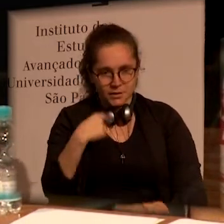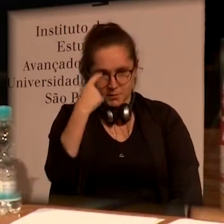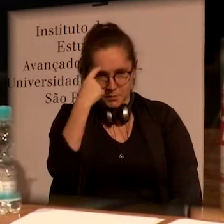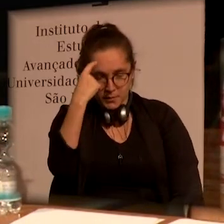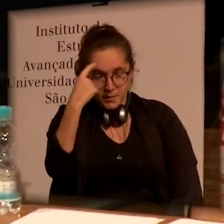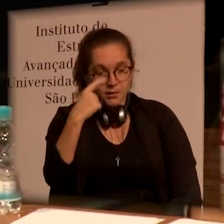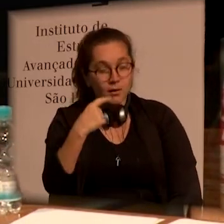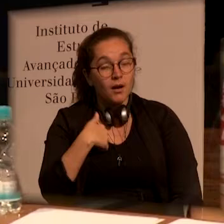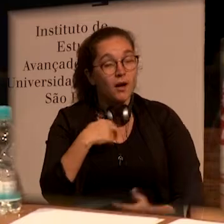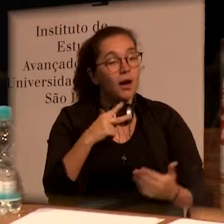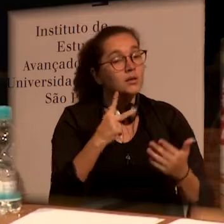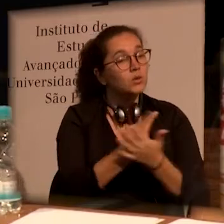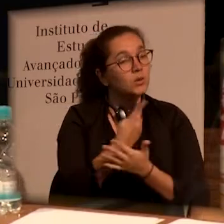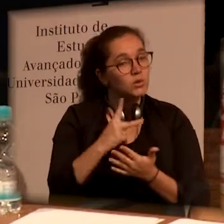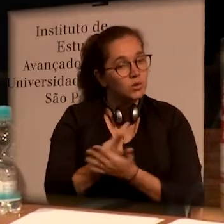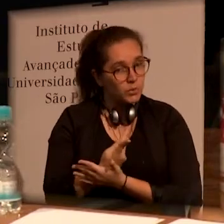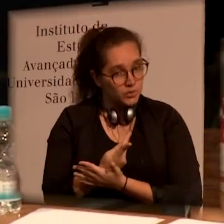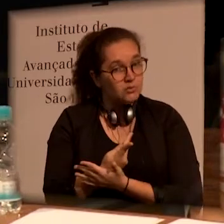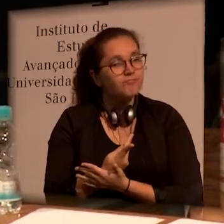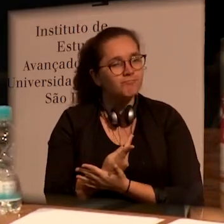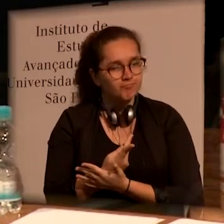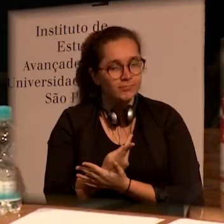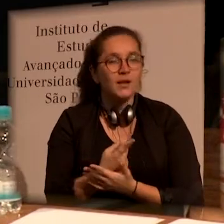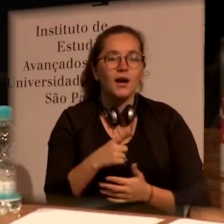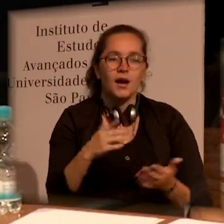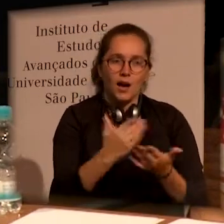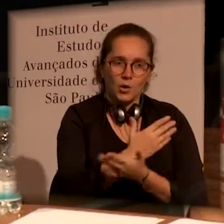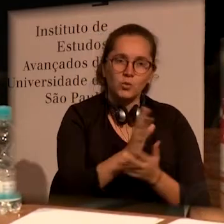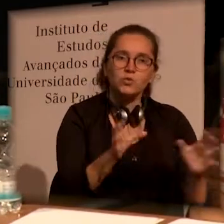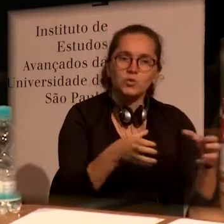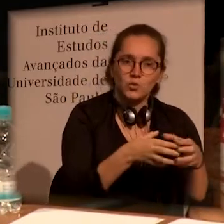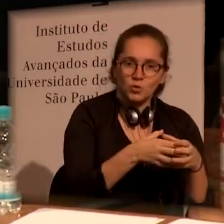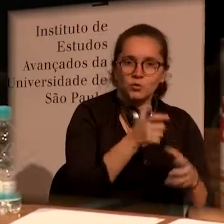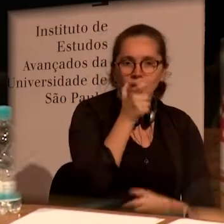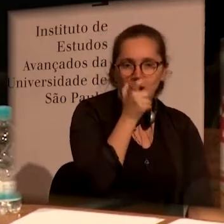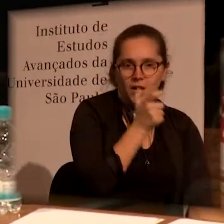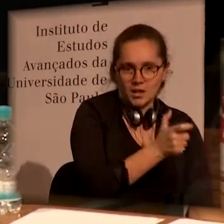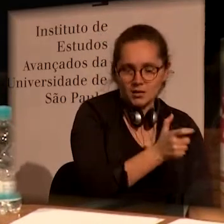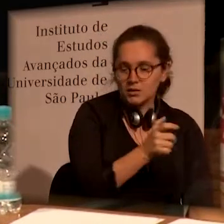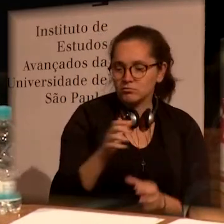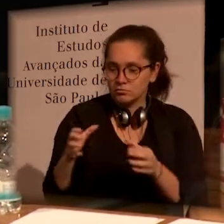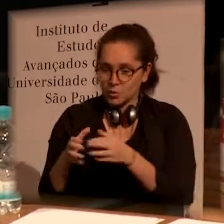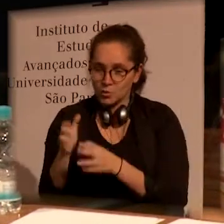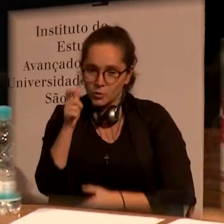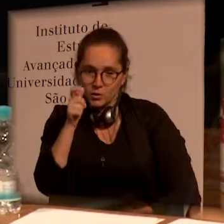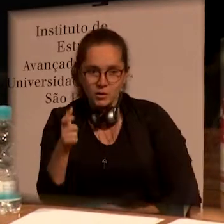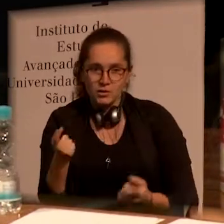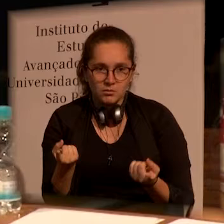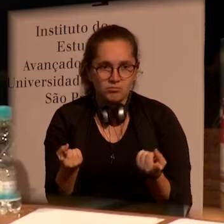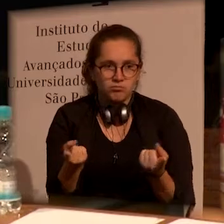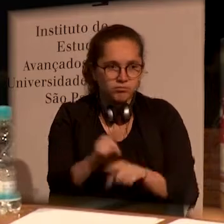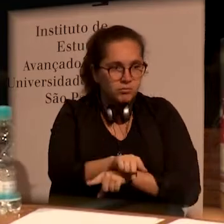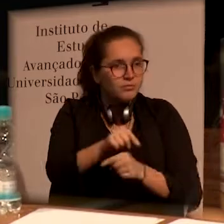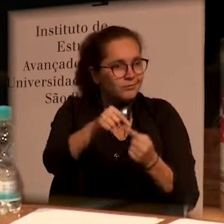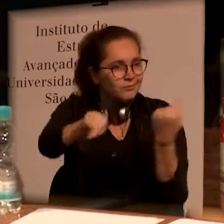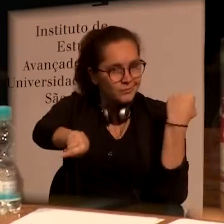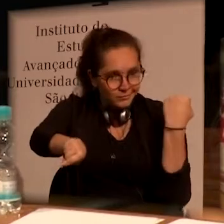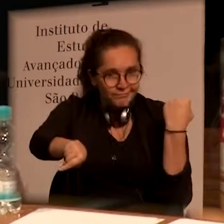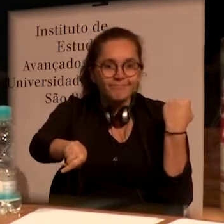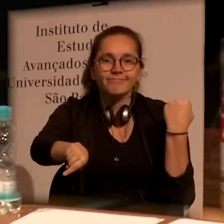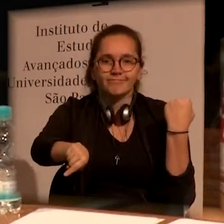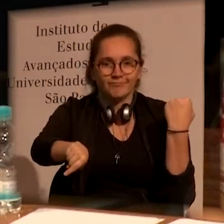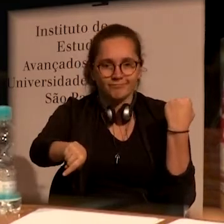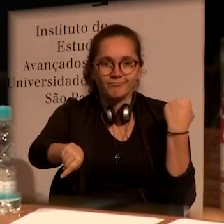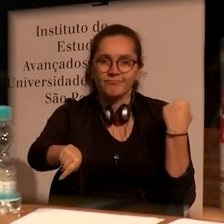Because there are situations where legitimate interests will be opposed to